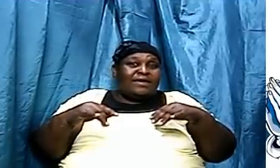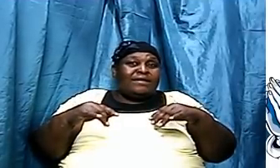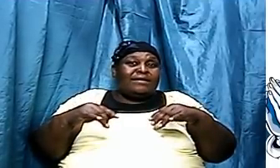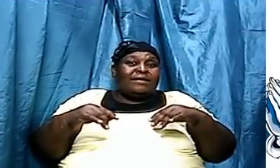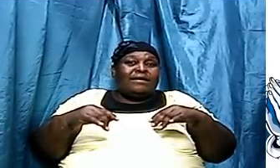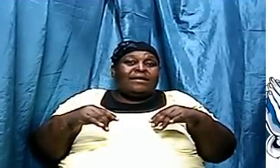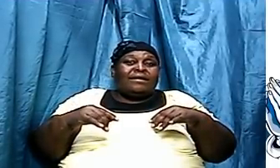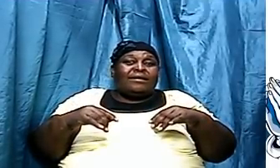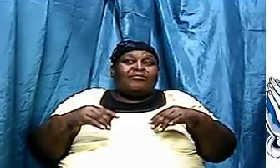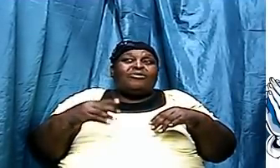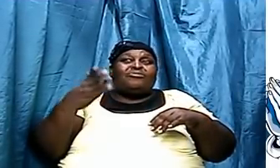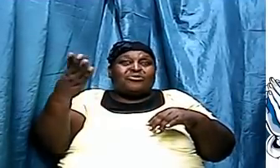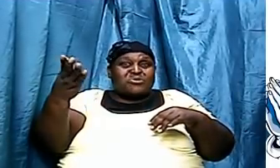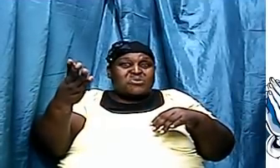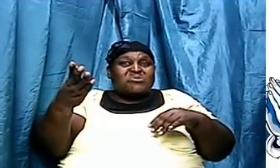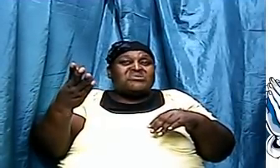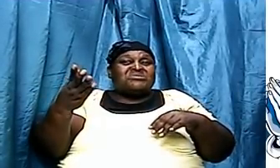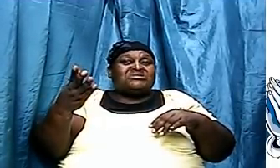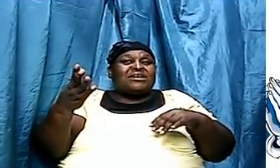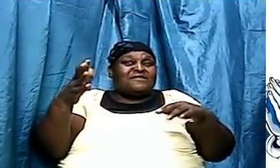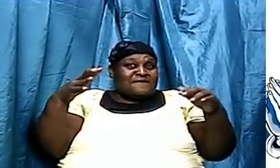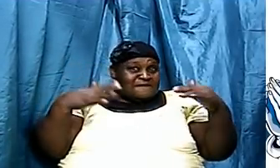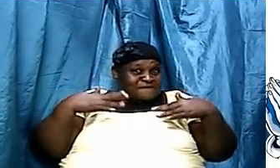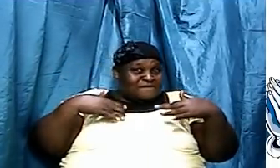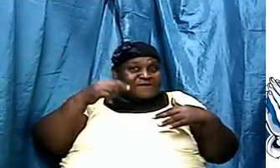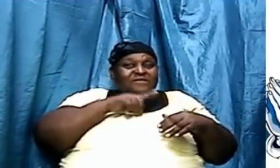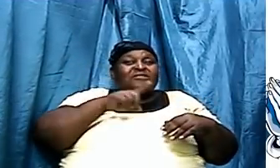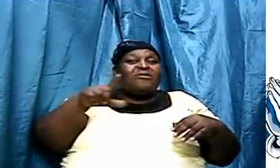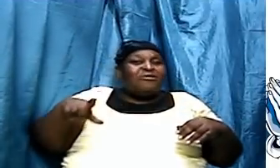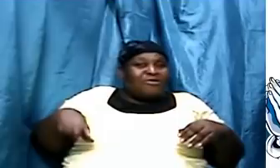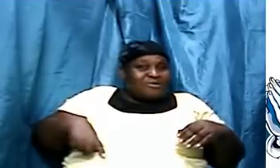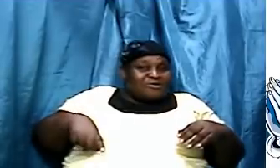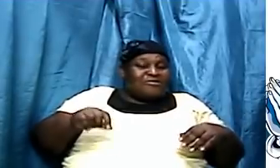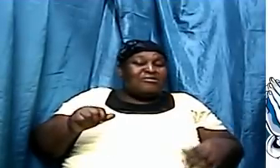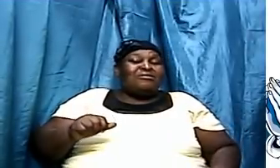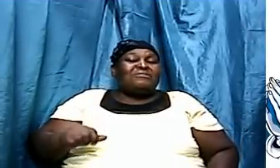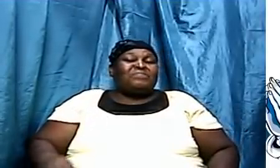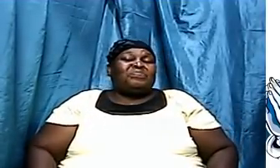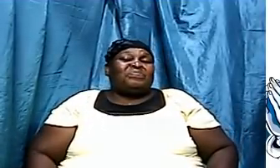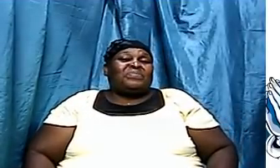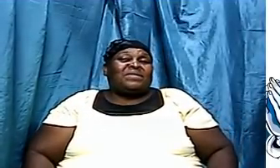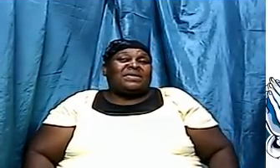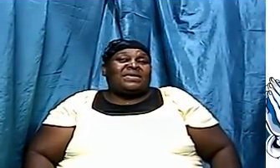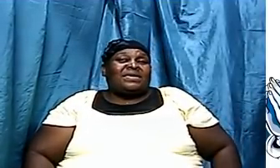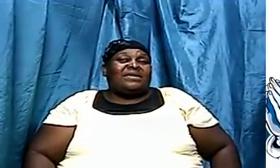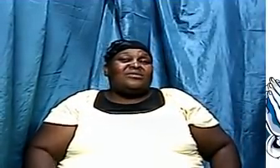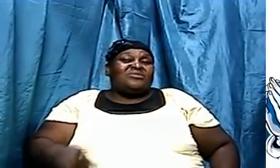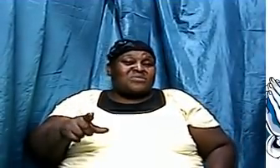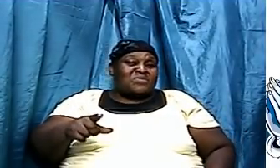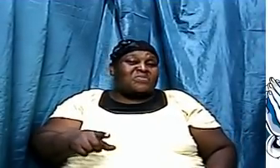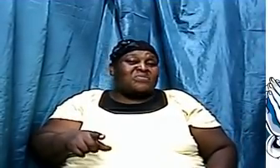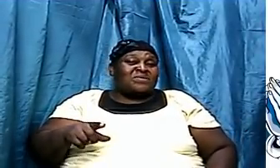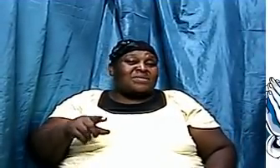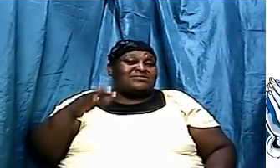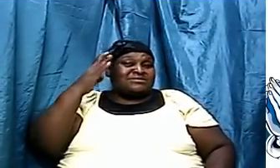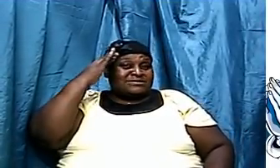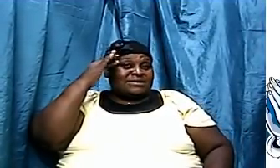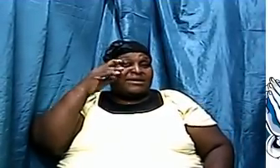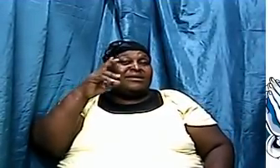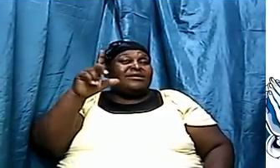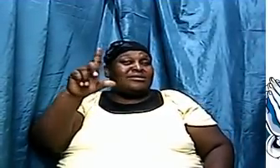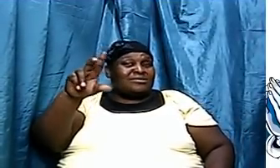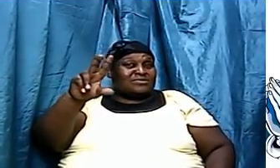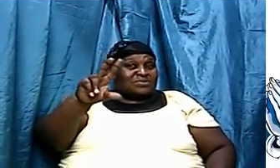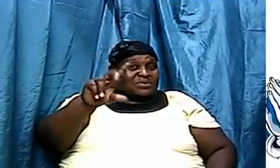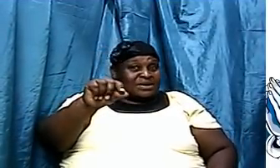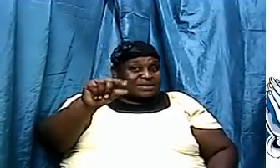lot of ladies that we see are old women and they are not necessarily attractive per se but you can see them in their twenties and you see a woman